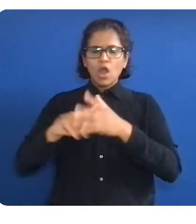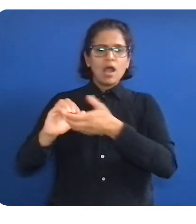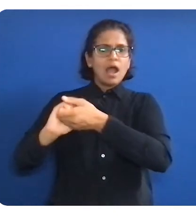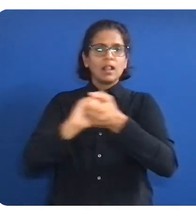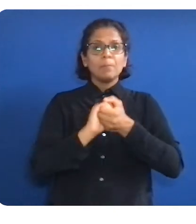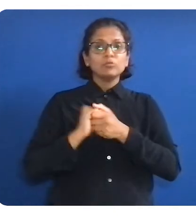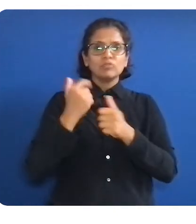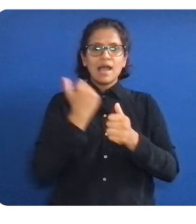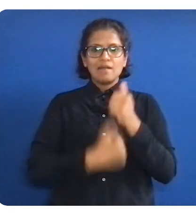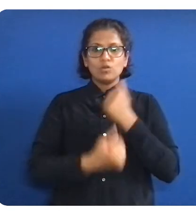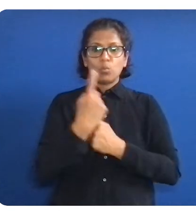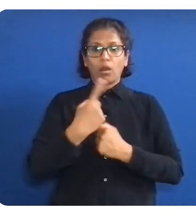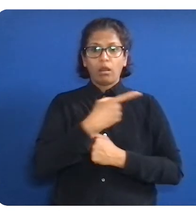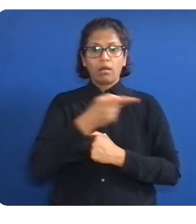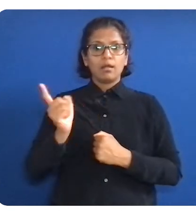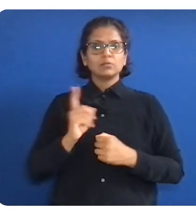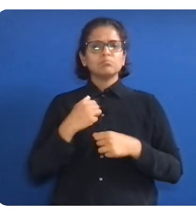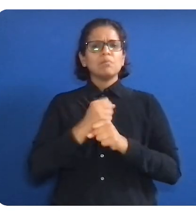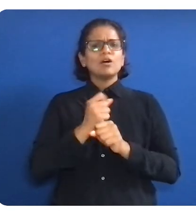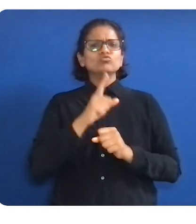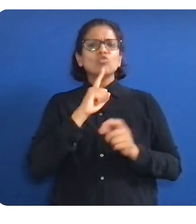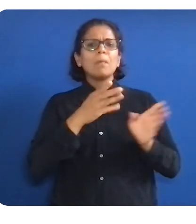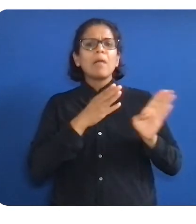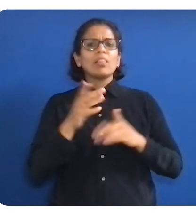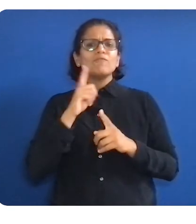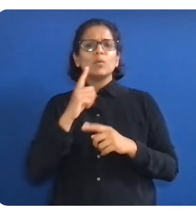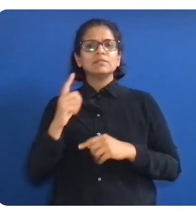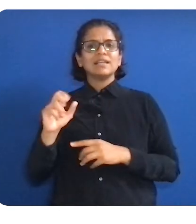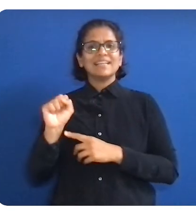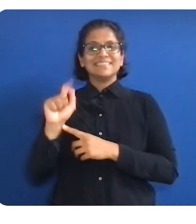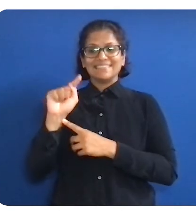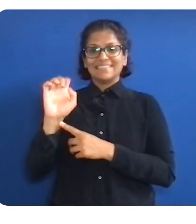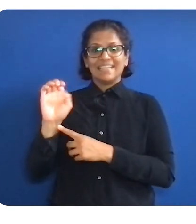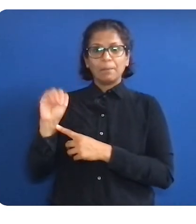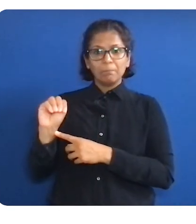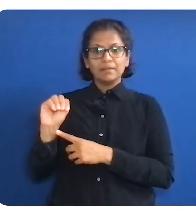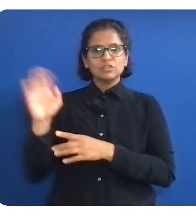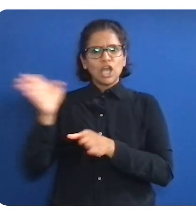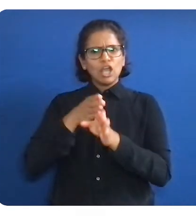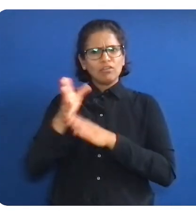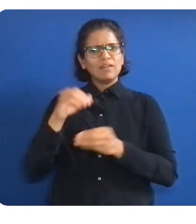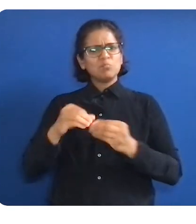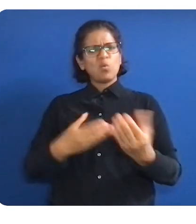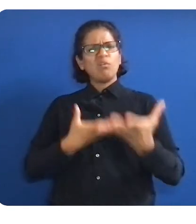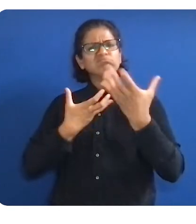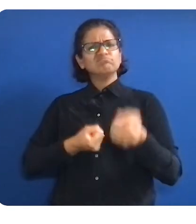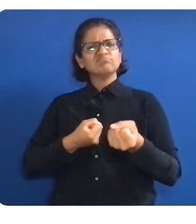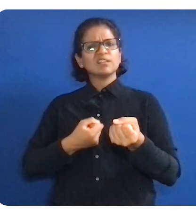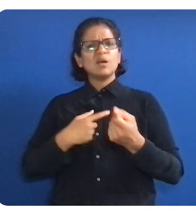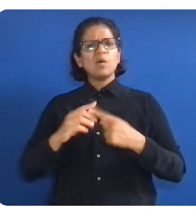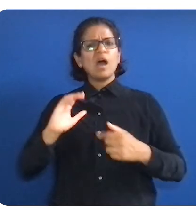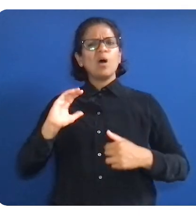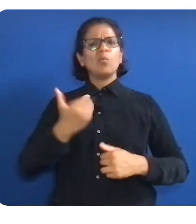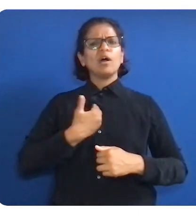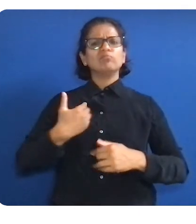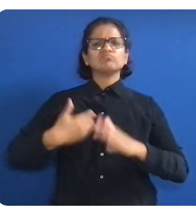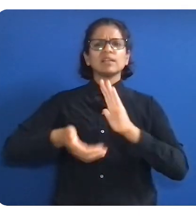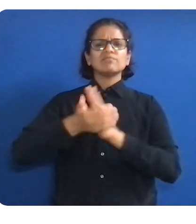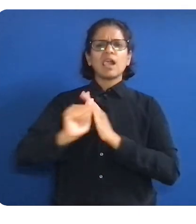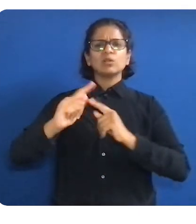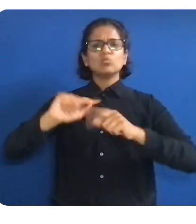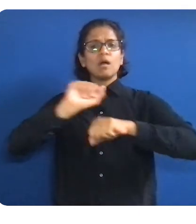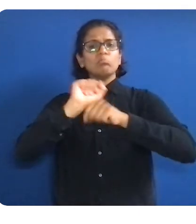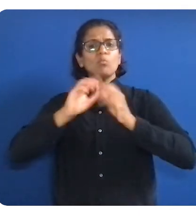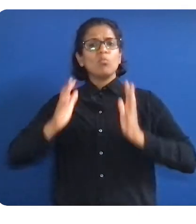please head over to the chat room and join the discussion. There, you can share some of your successes and your challenges around creating pathways